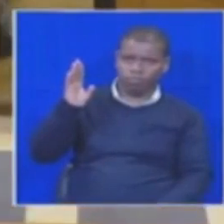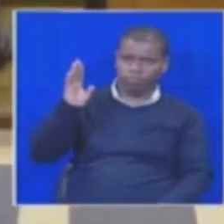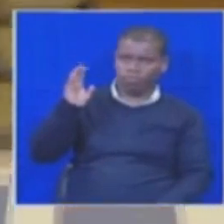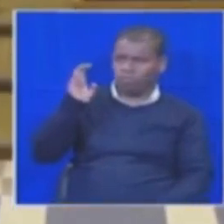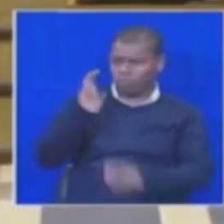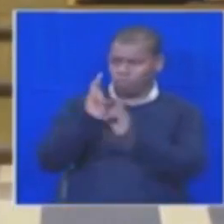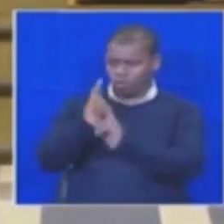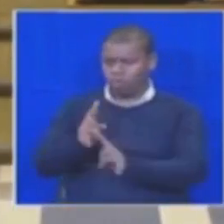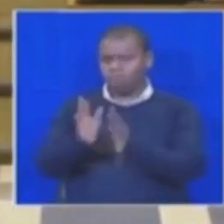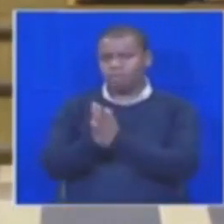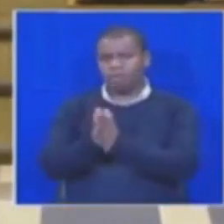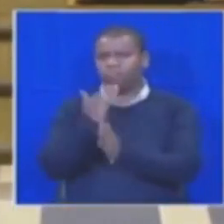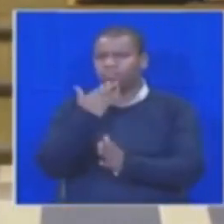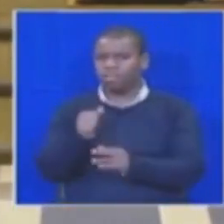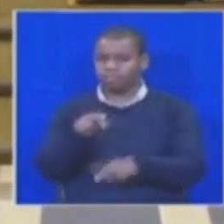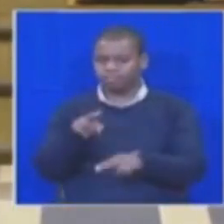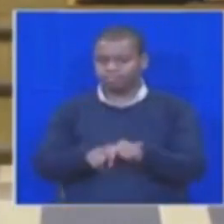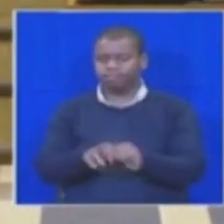will you just take a seat please?